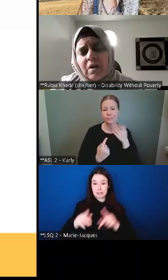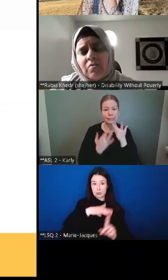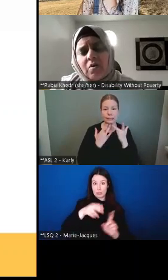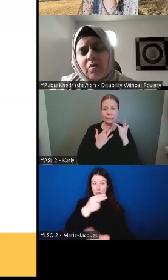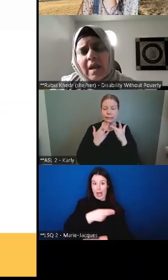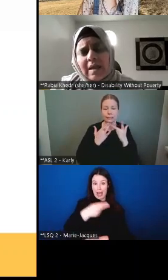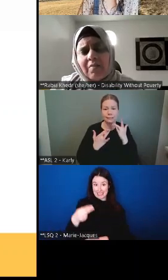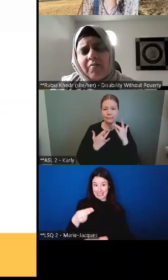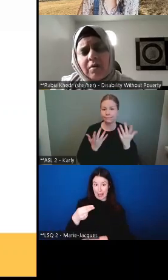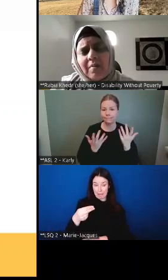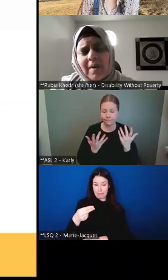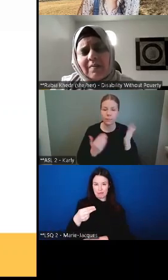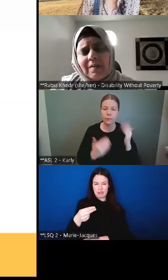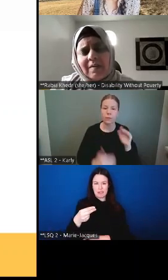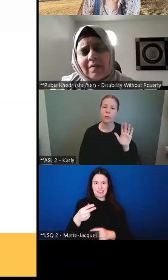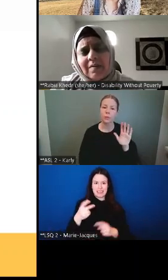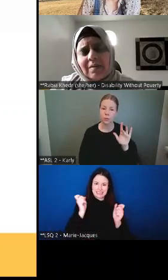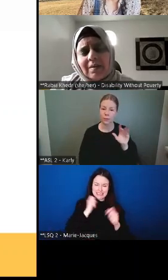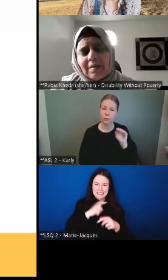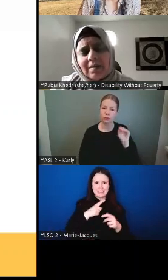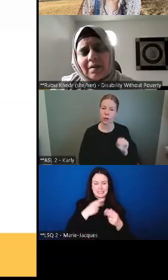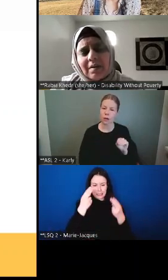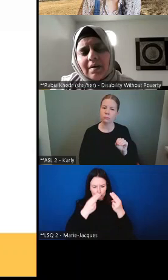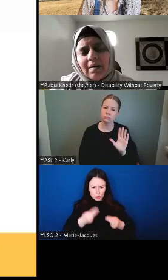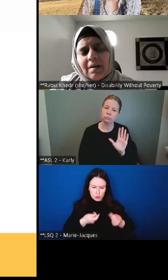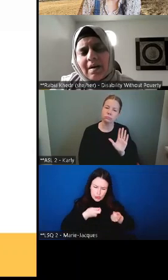25% are okay, can afford the basics.